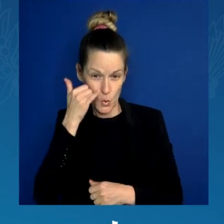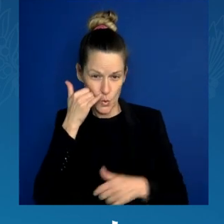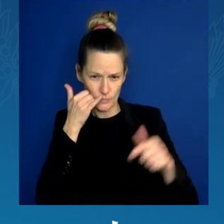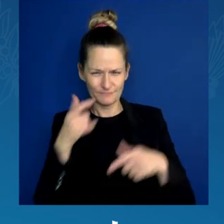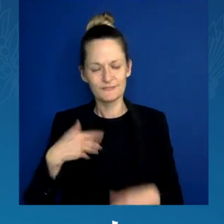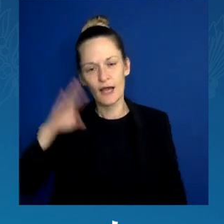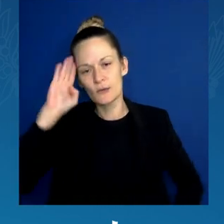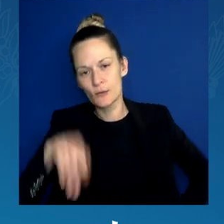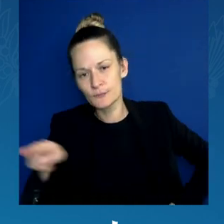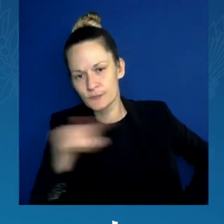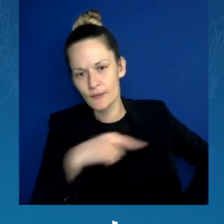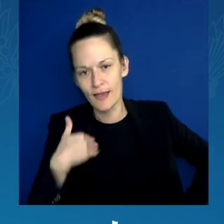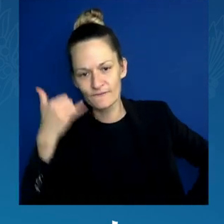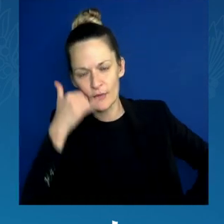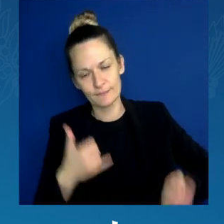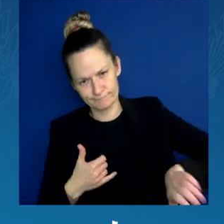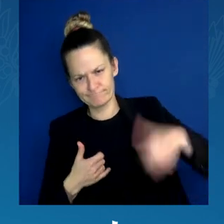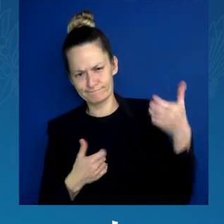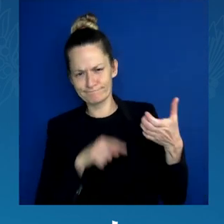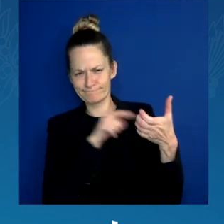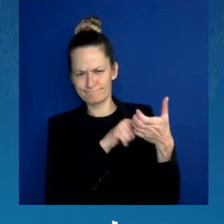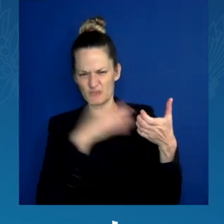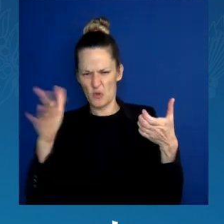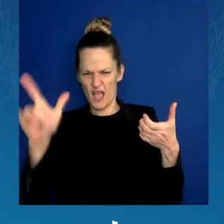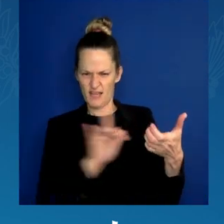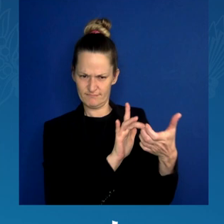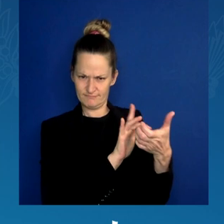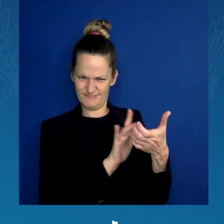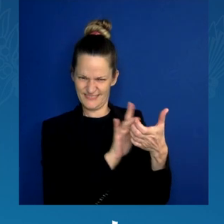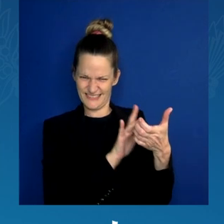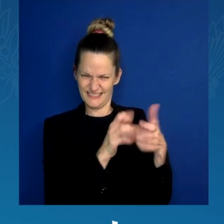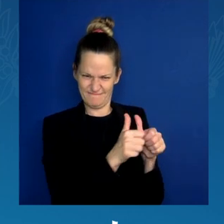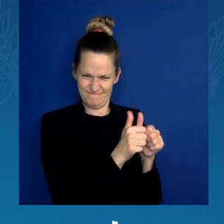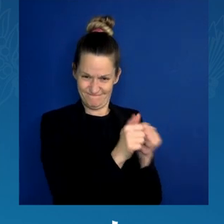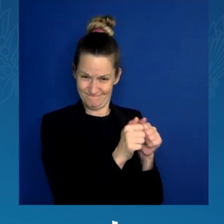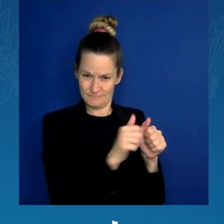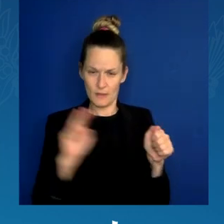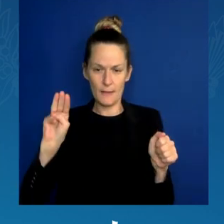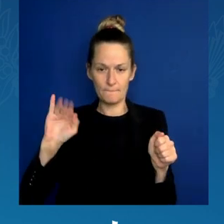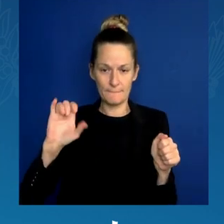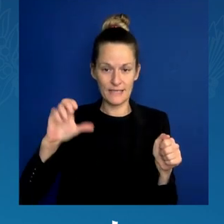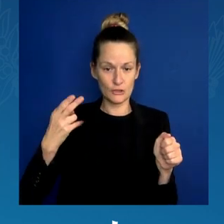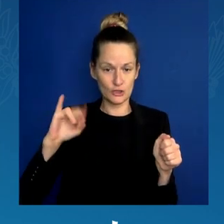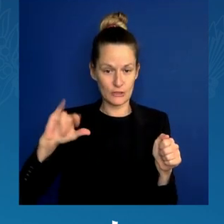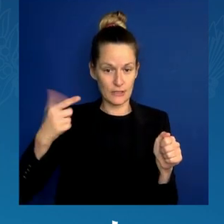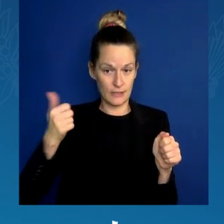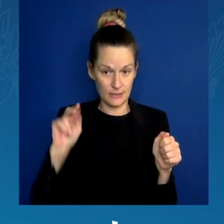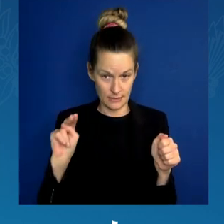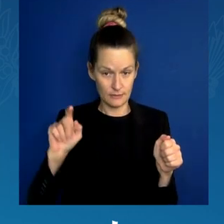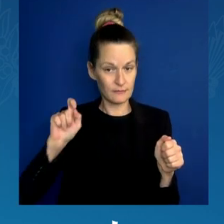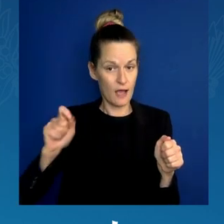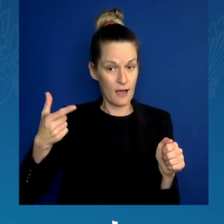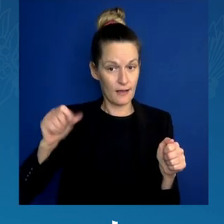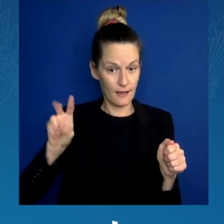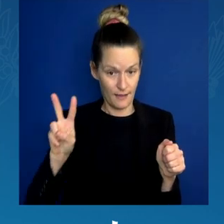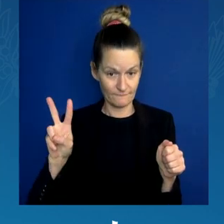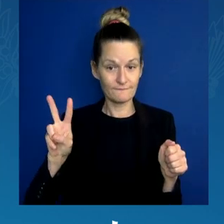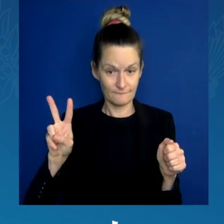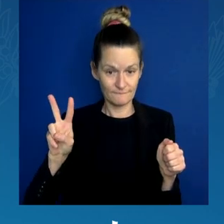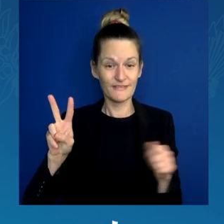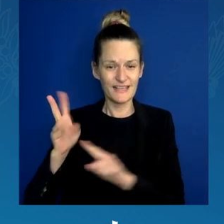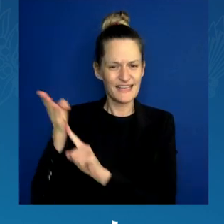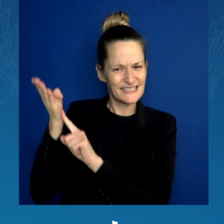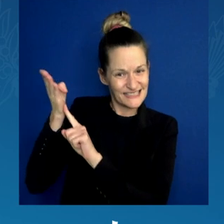Michigan.gov slash vote. You will find non-partisan information about how to get registered, about where to vote,